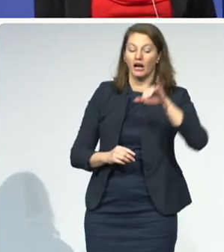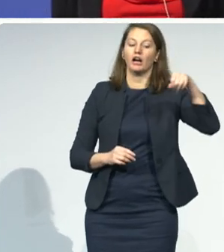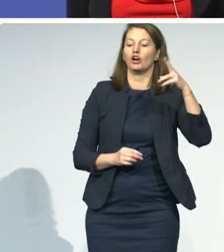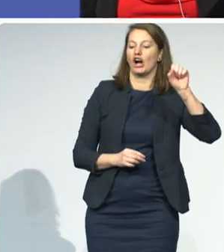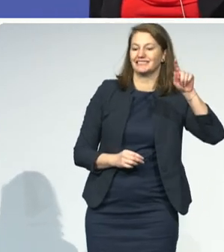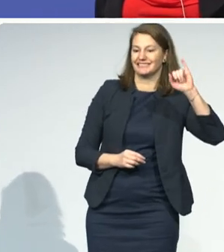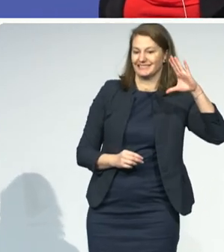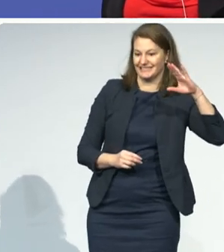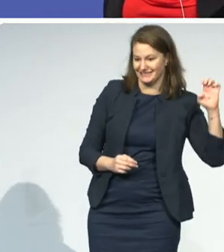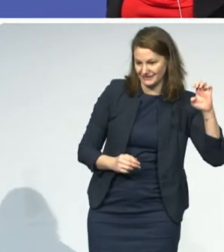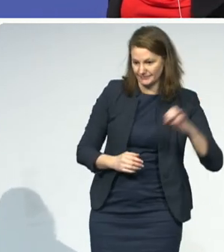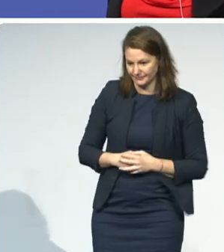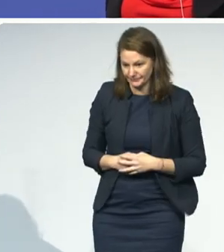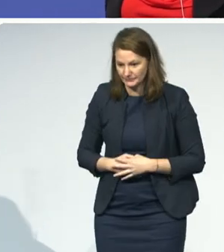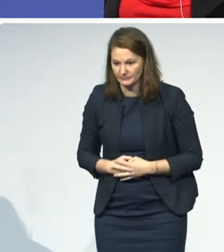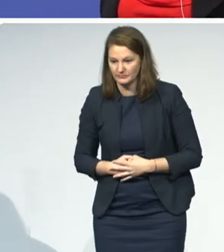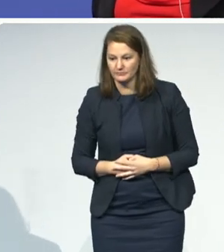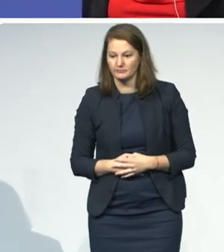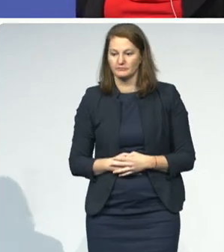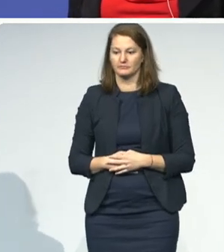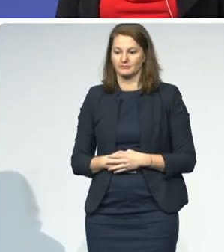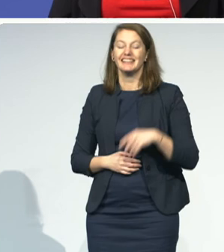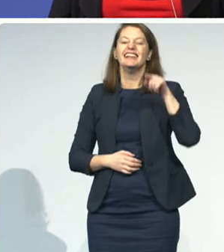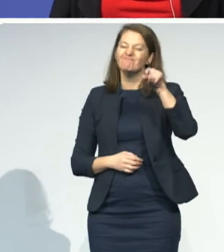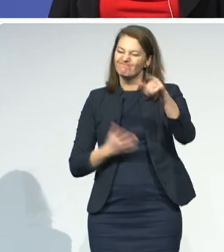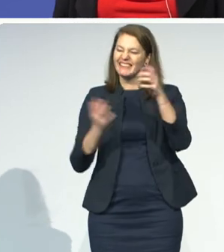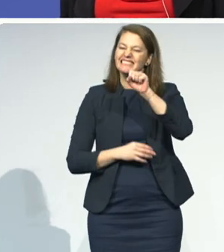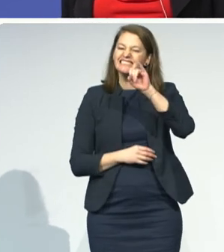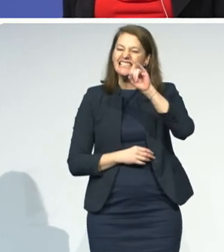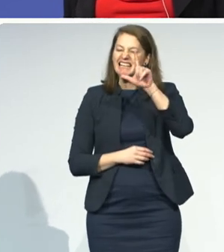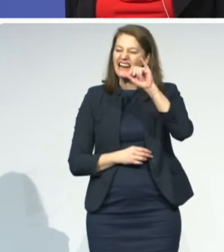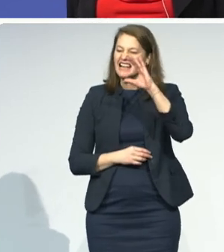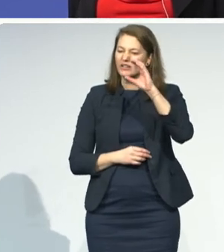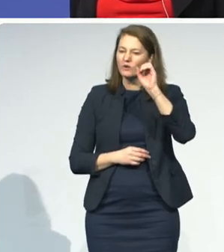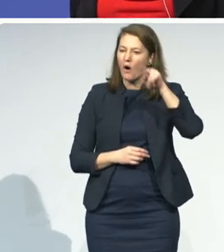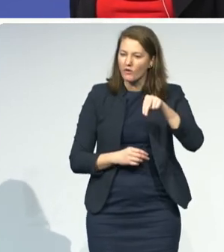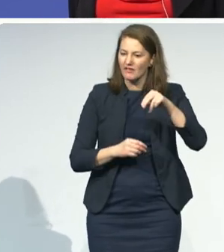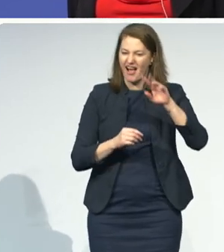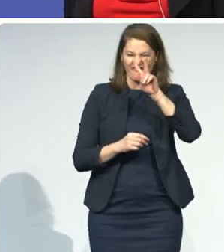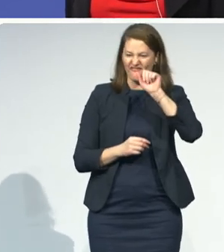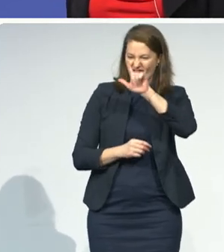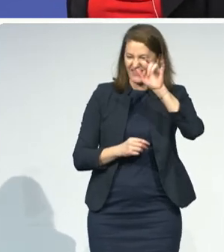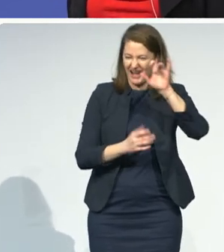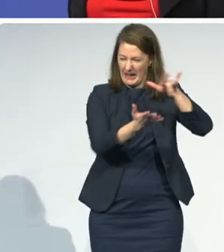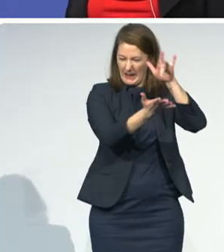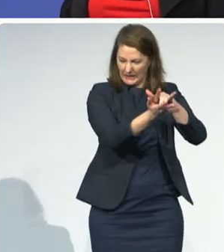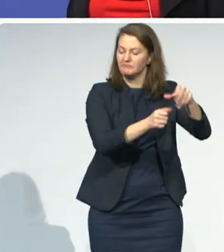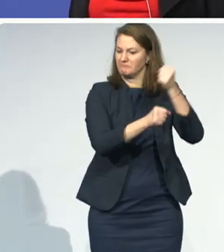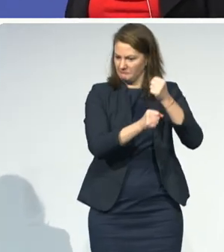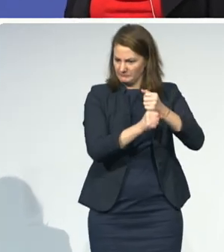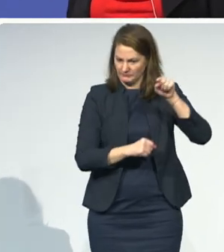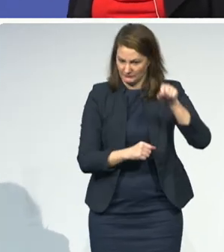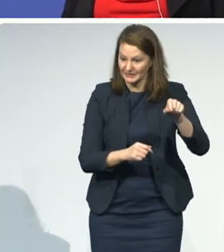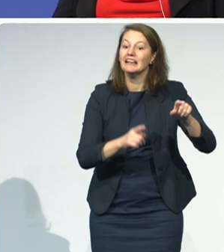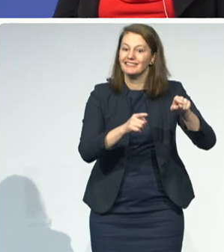so we actually are software developers. We work with large for-profit tech companies as partners, and we also work